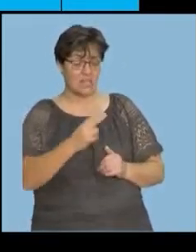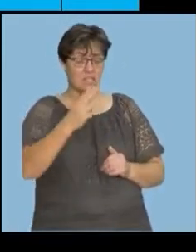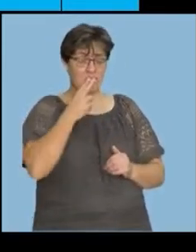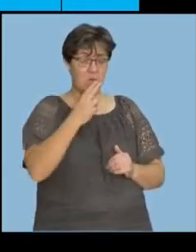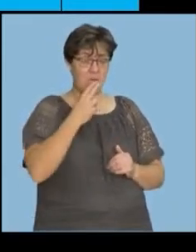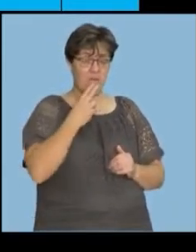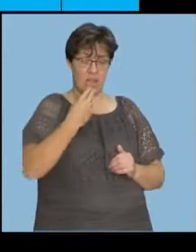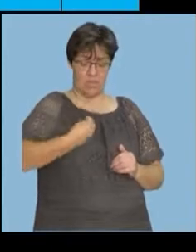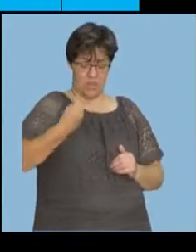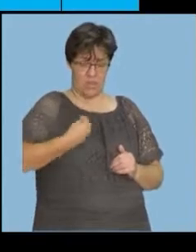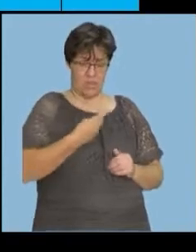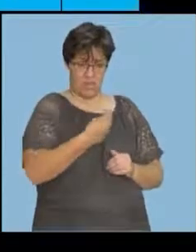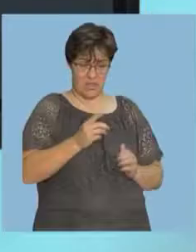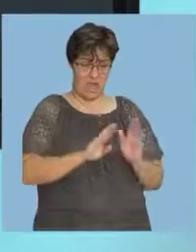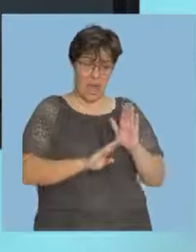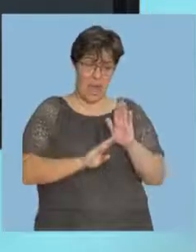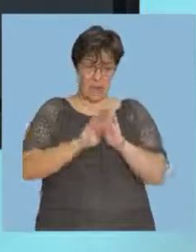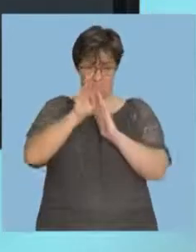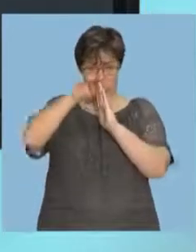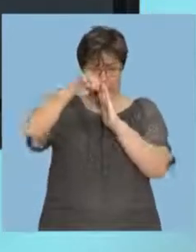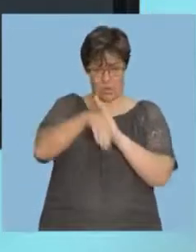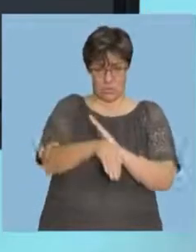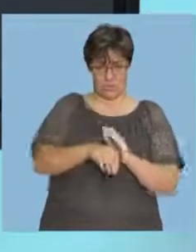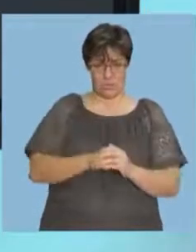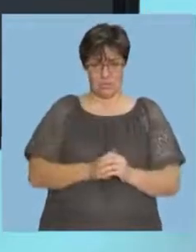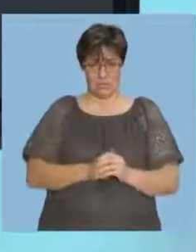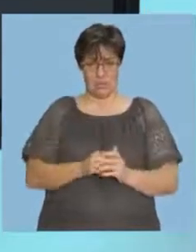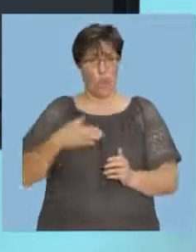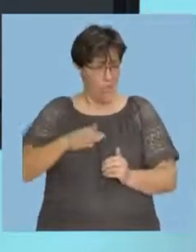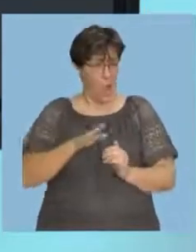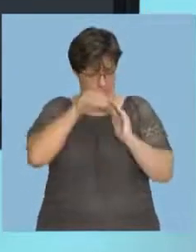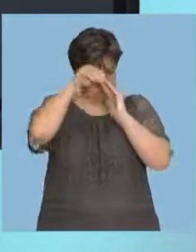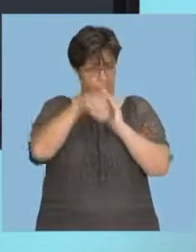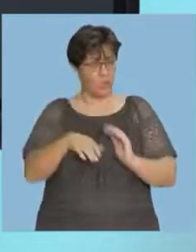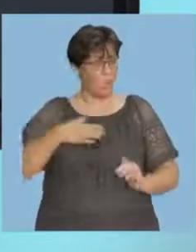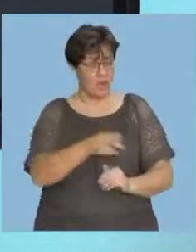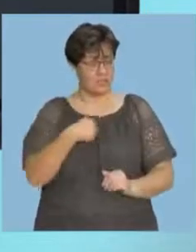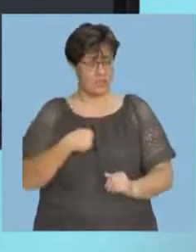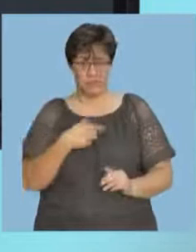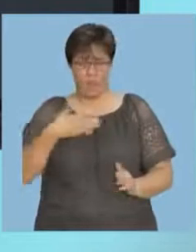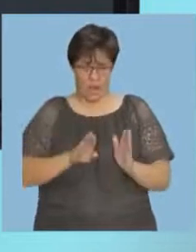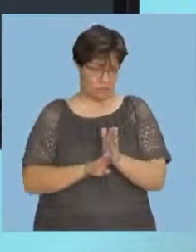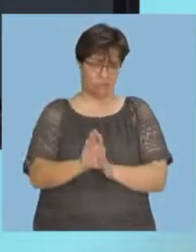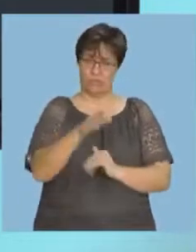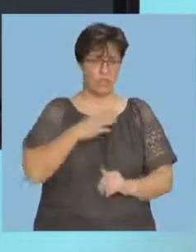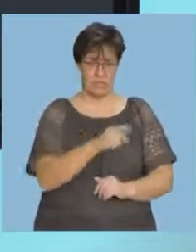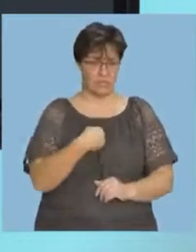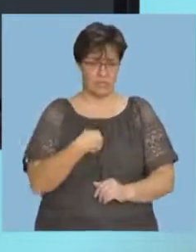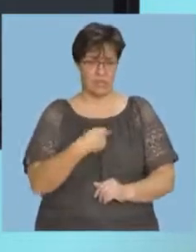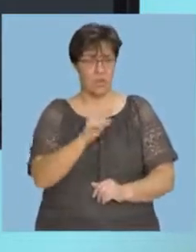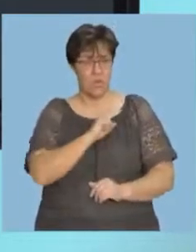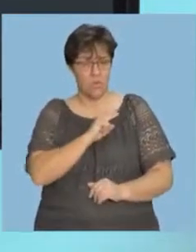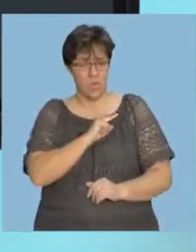among young people going down or increasing? Because, actually, we want to decrease it. We don't want that to increase. Is that